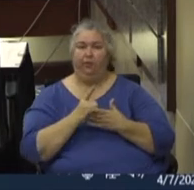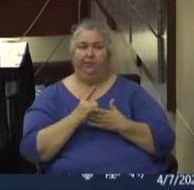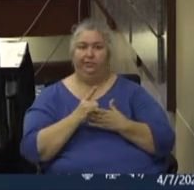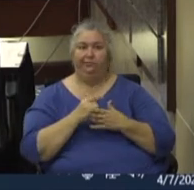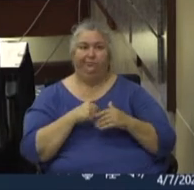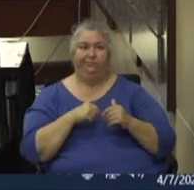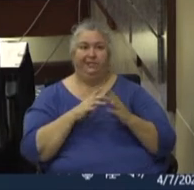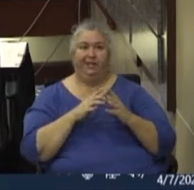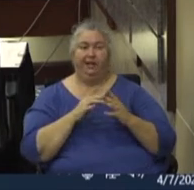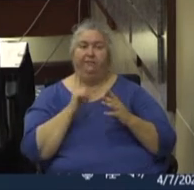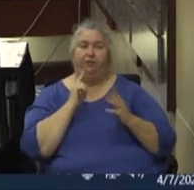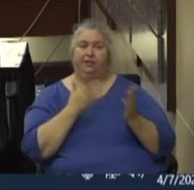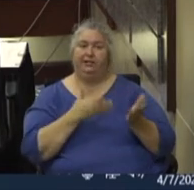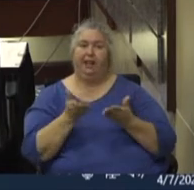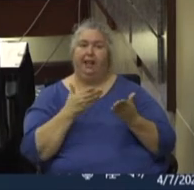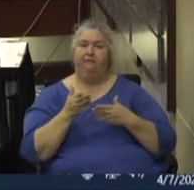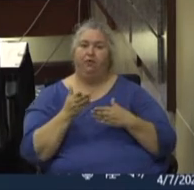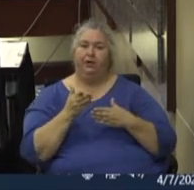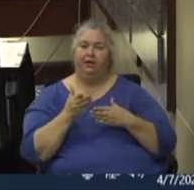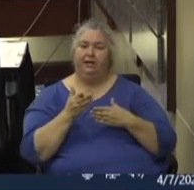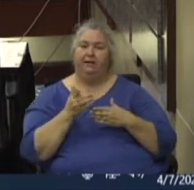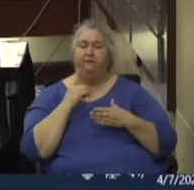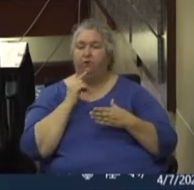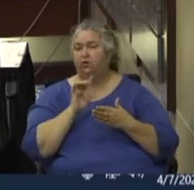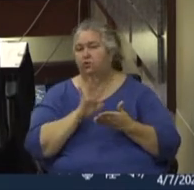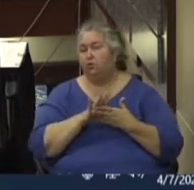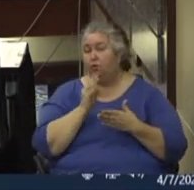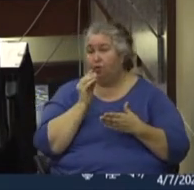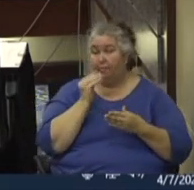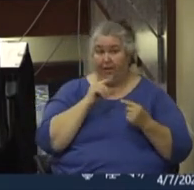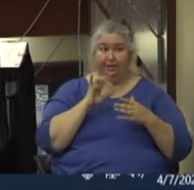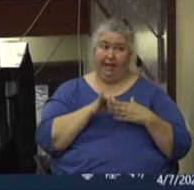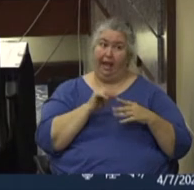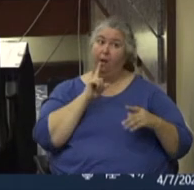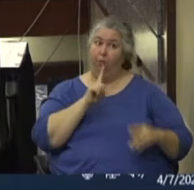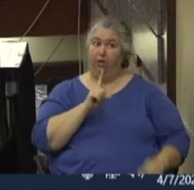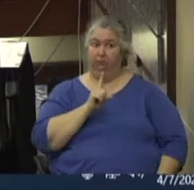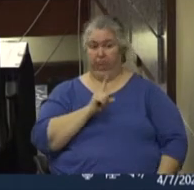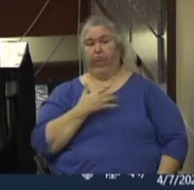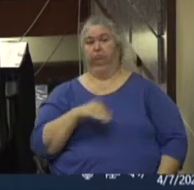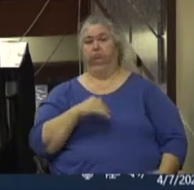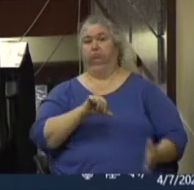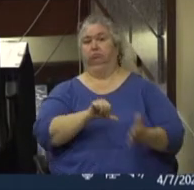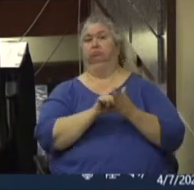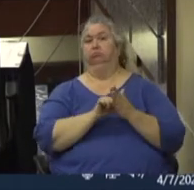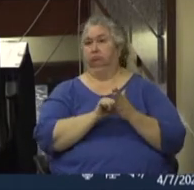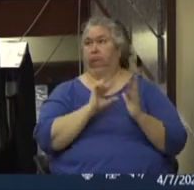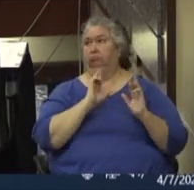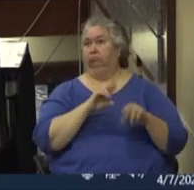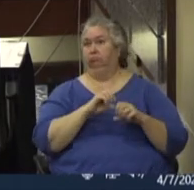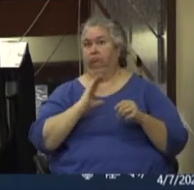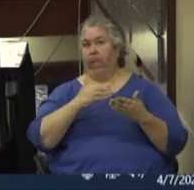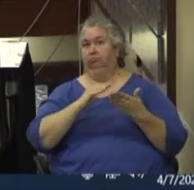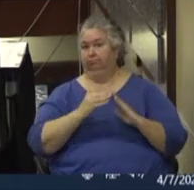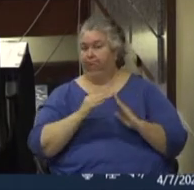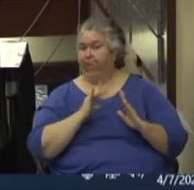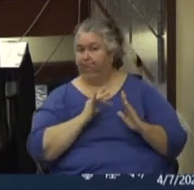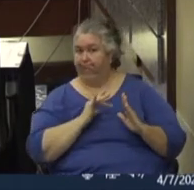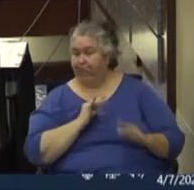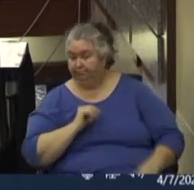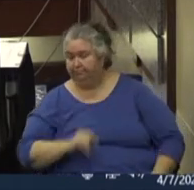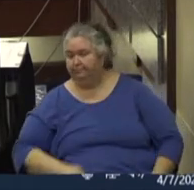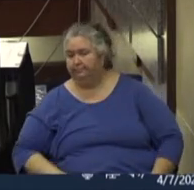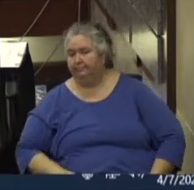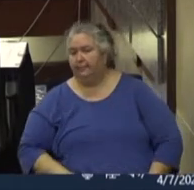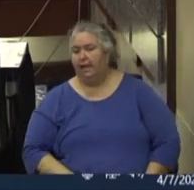meal delivery sites. Um, that was a pretty impressive, um, response in our community. And